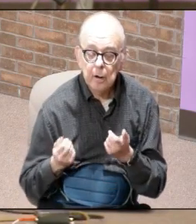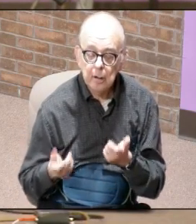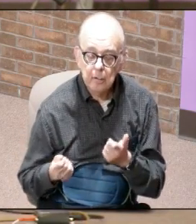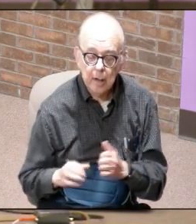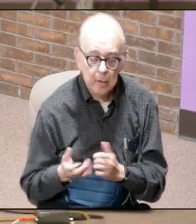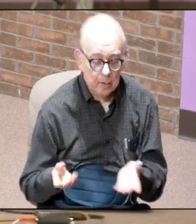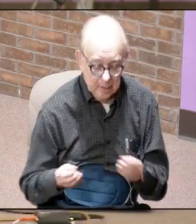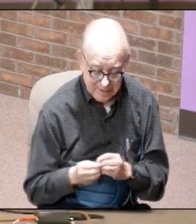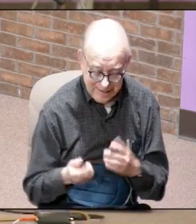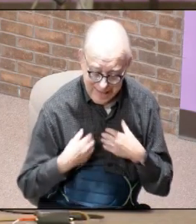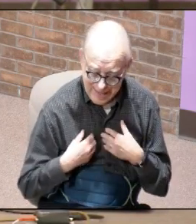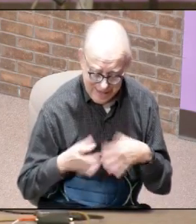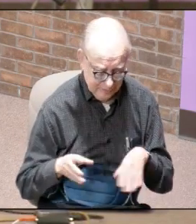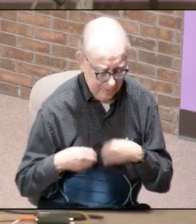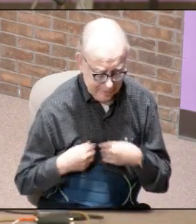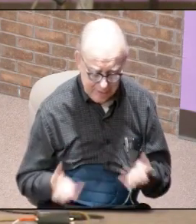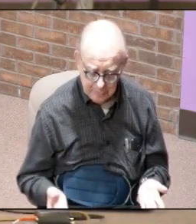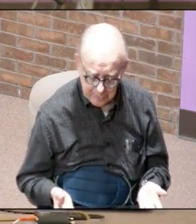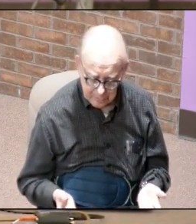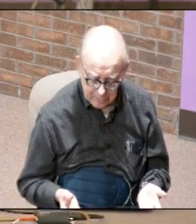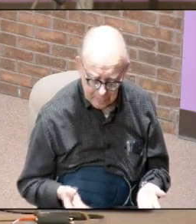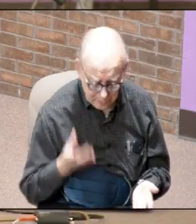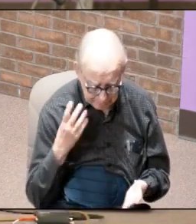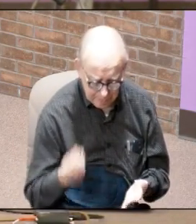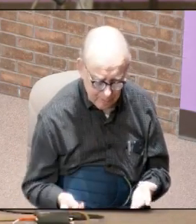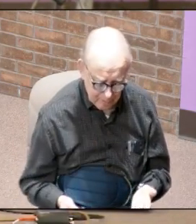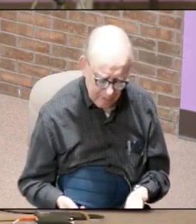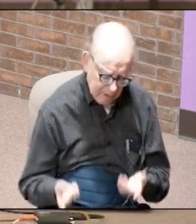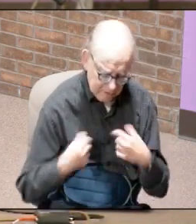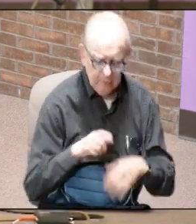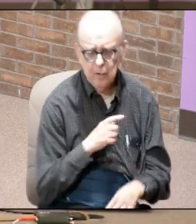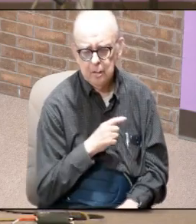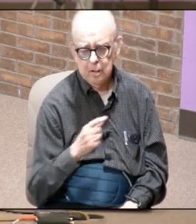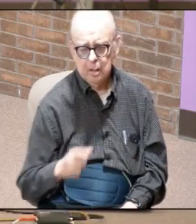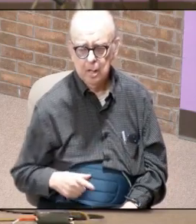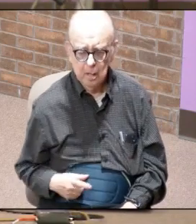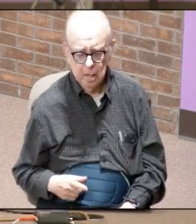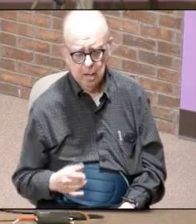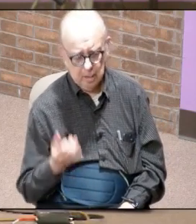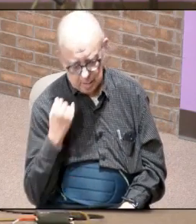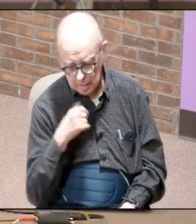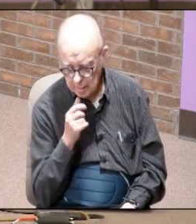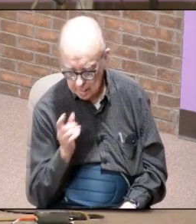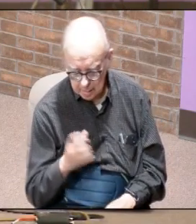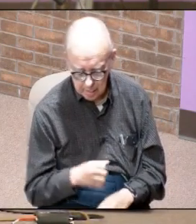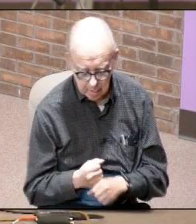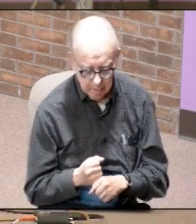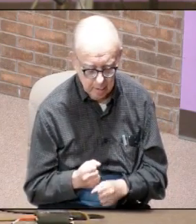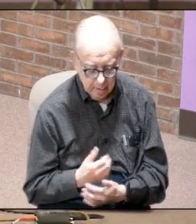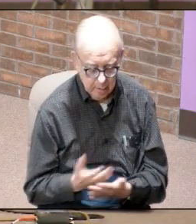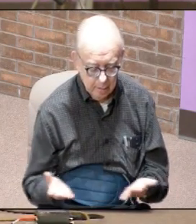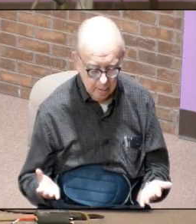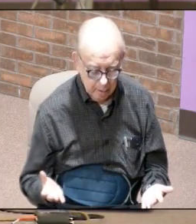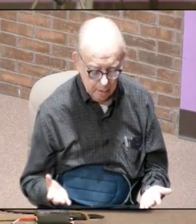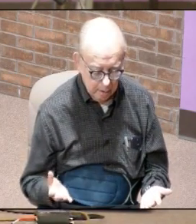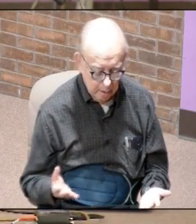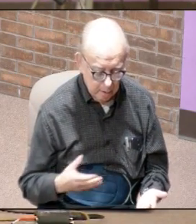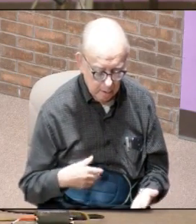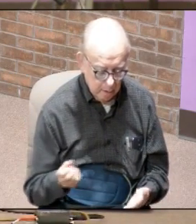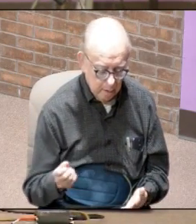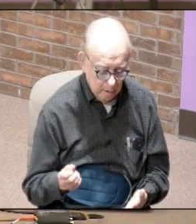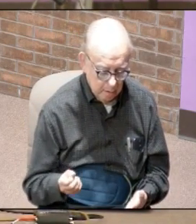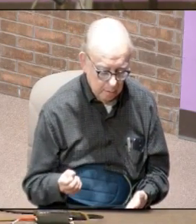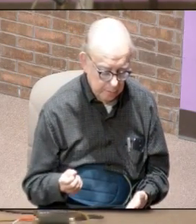how much more do I have to endure come on Lord if you ain't gonna take the suffering from me then go ahead and